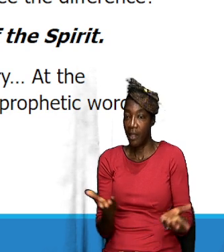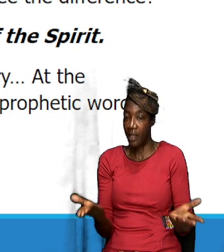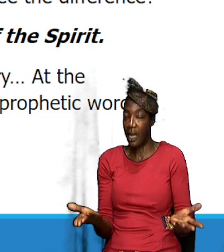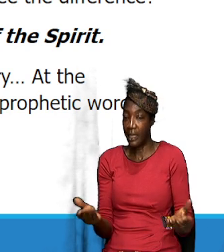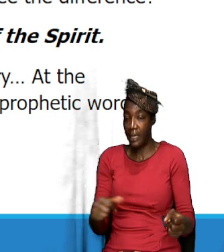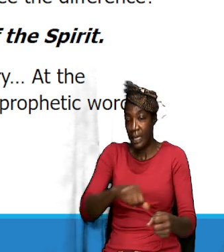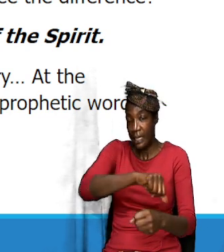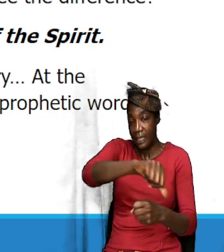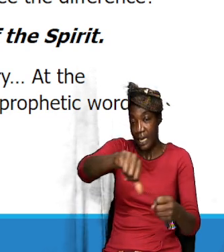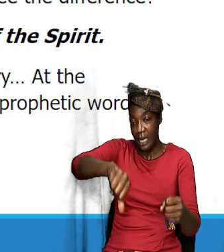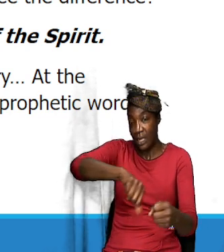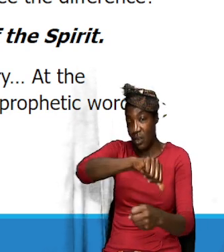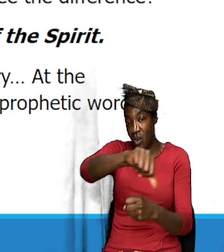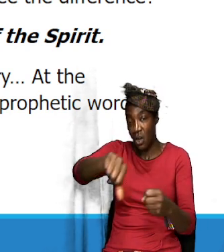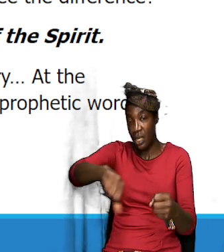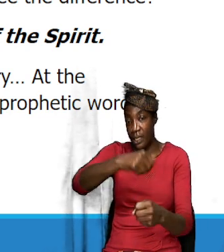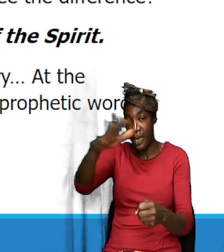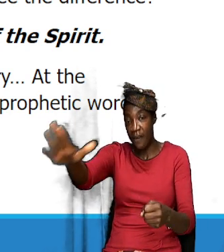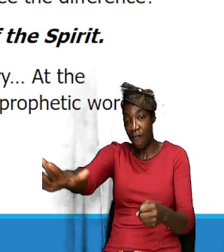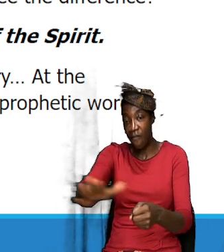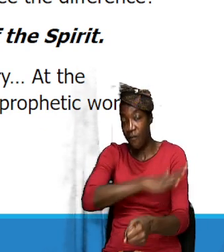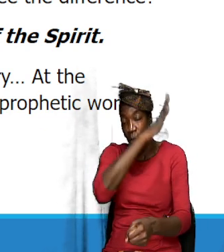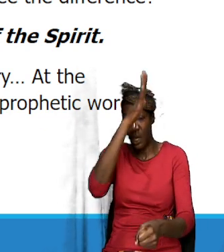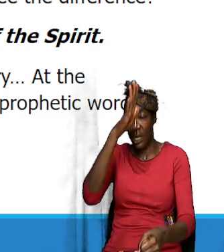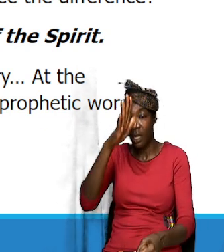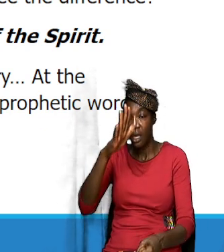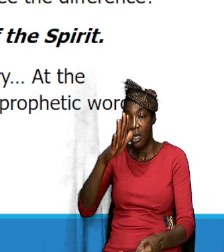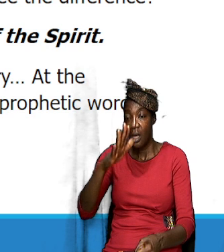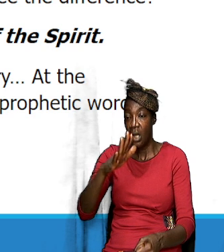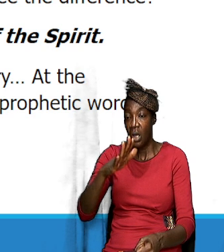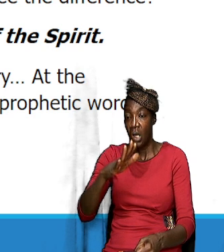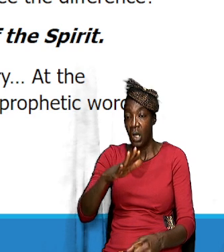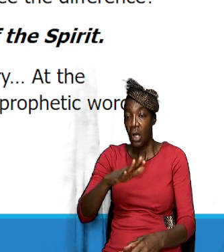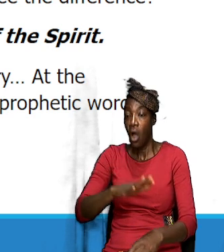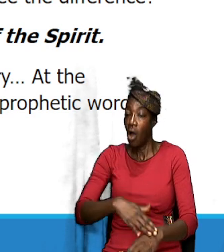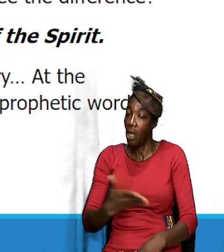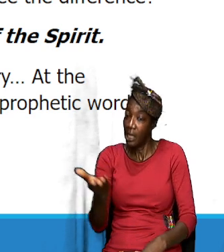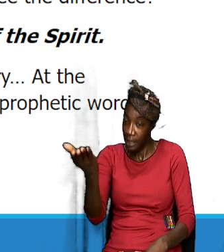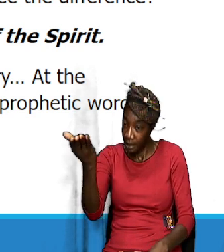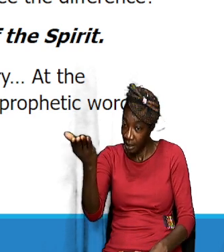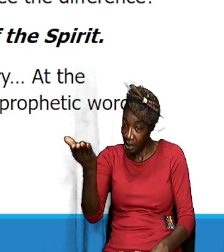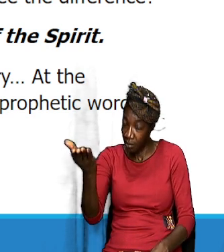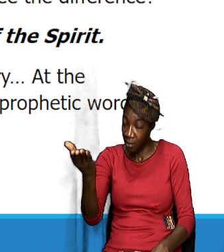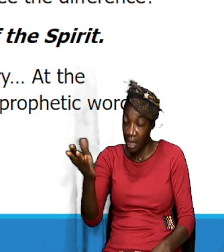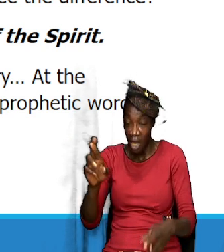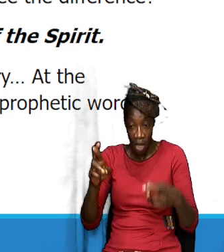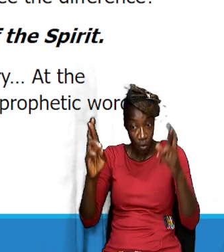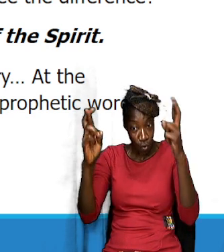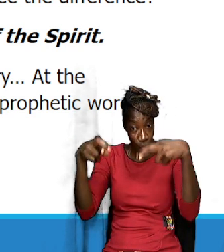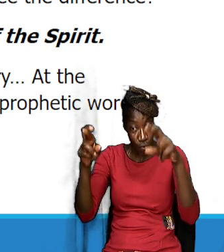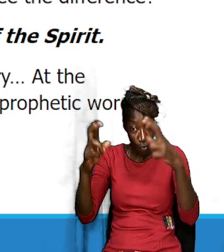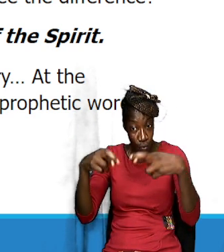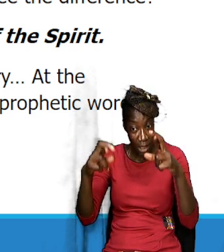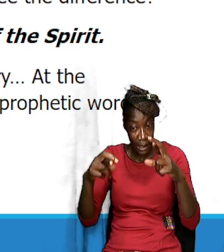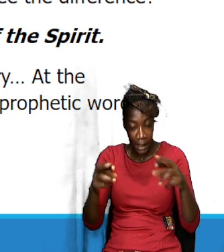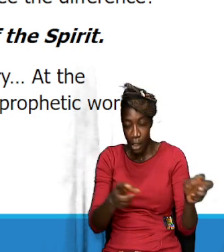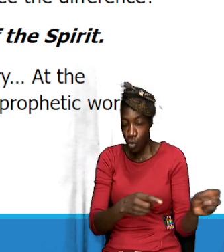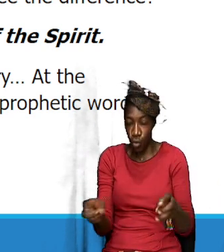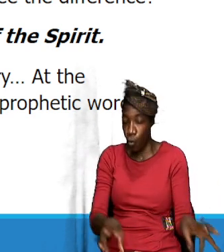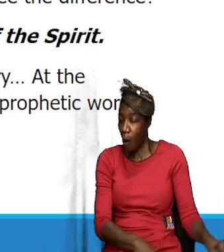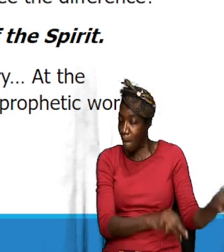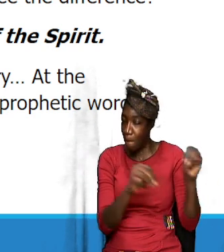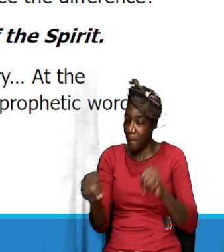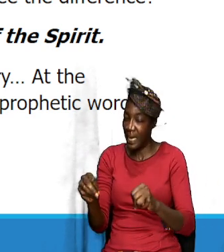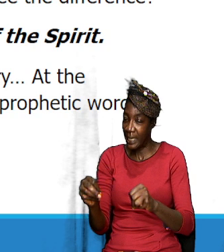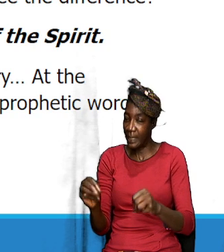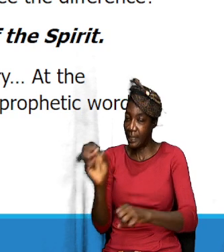anointing was fully upon him and he was now ready to do mighty works